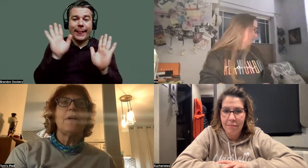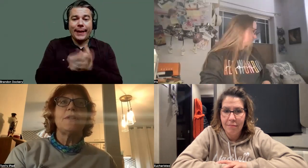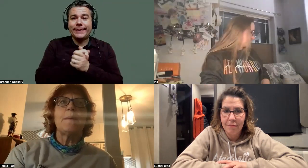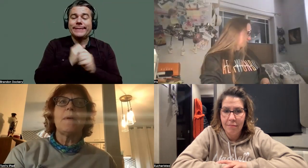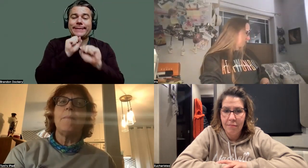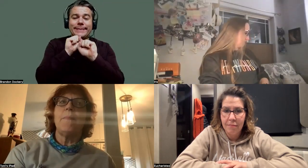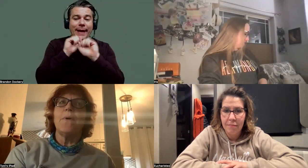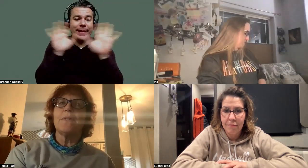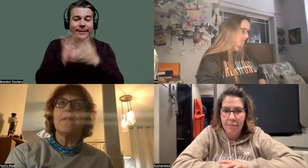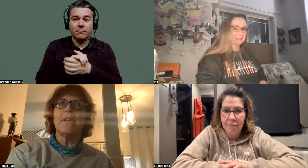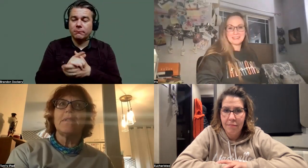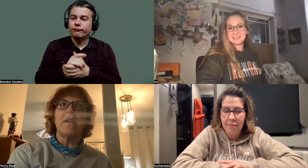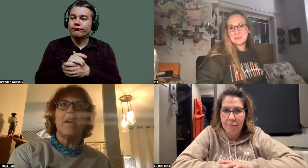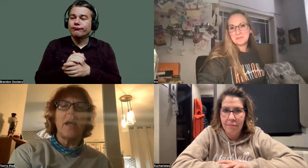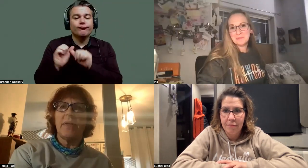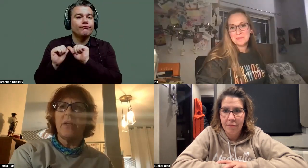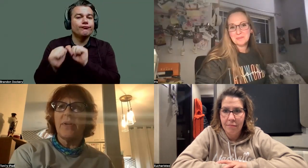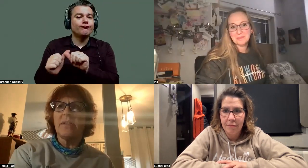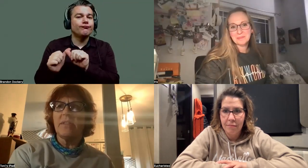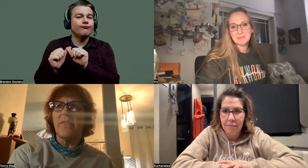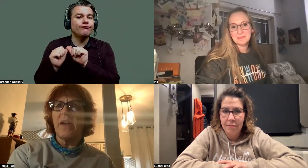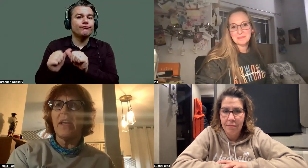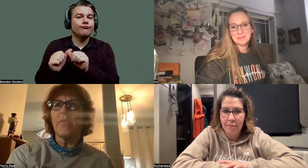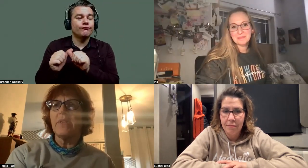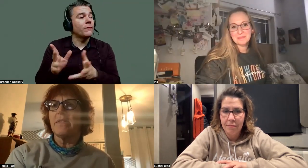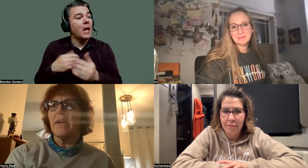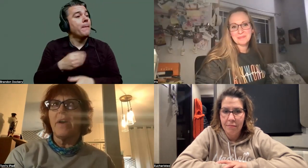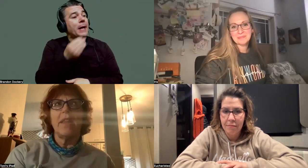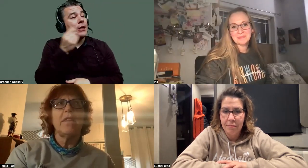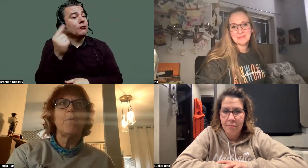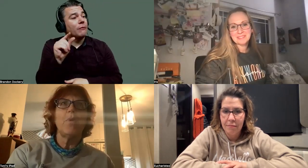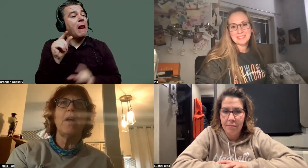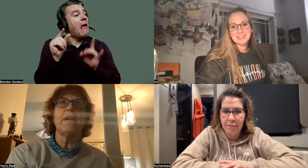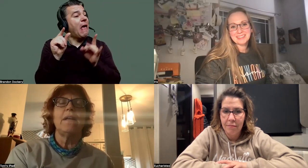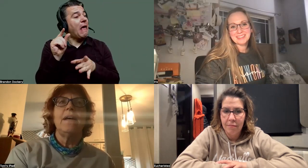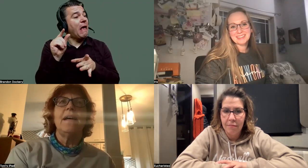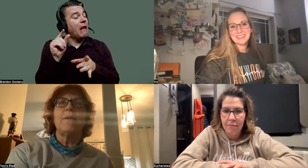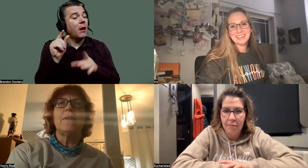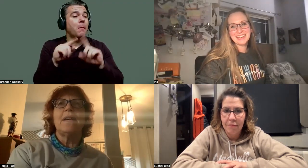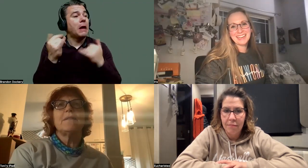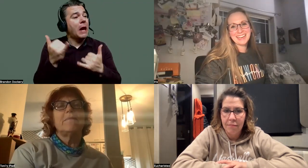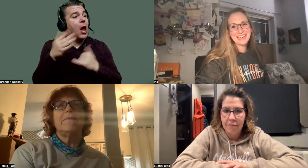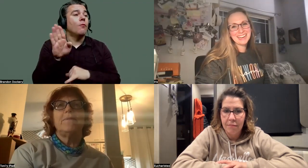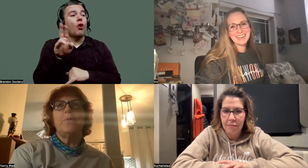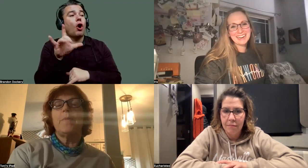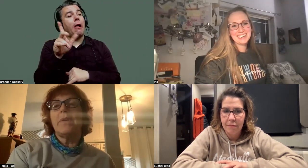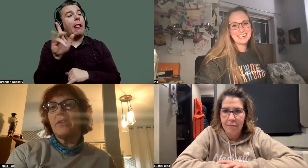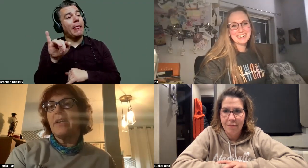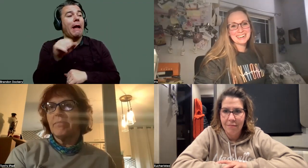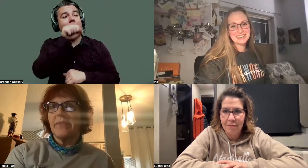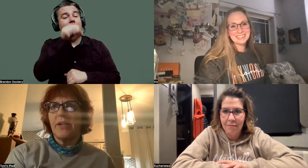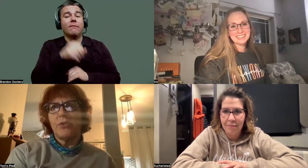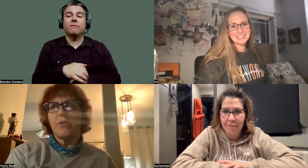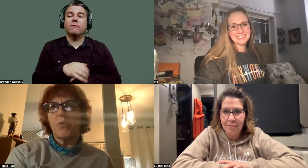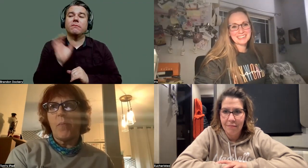But she kept on posting things like, I'm eating green stuff. I hate green stuff. I love broccoli. Like, well, that's weird because,